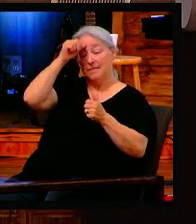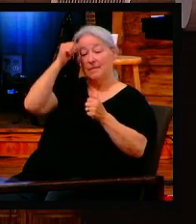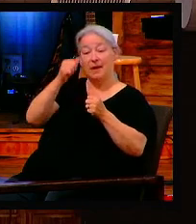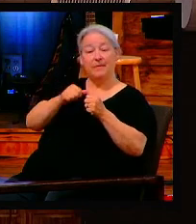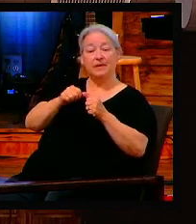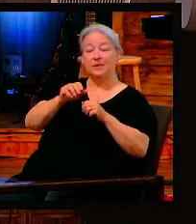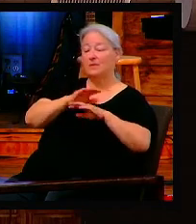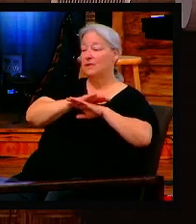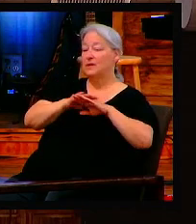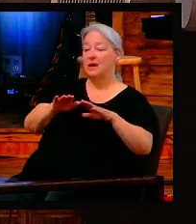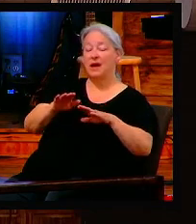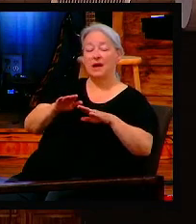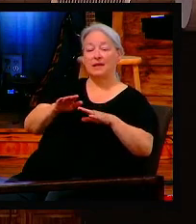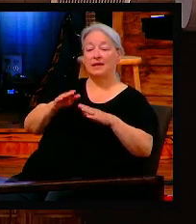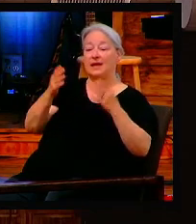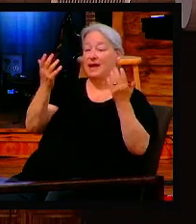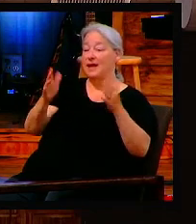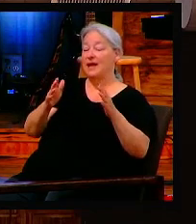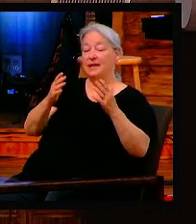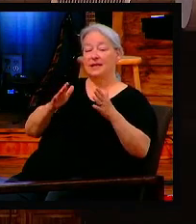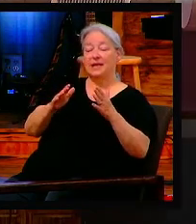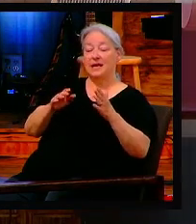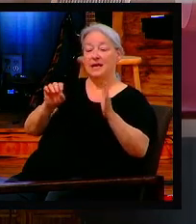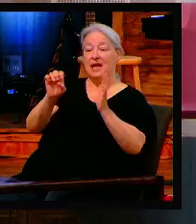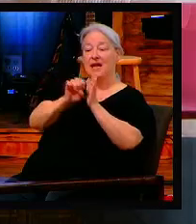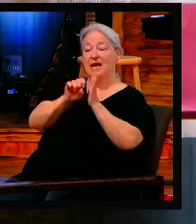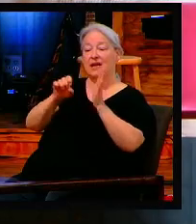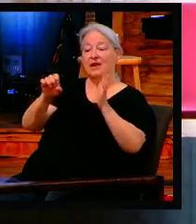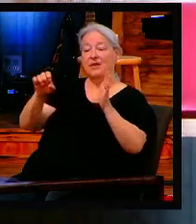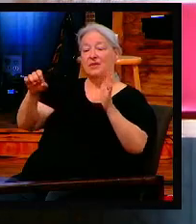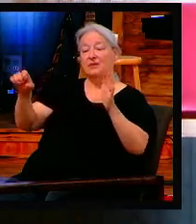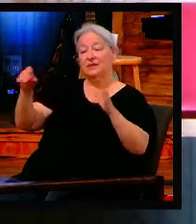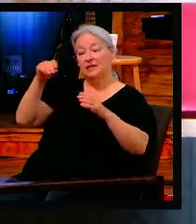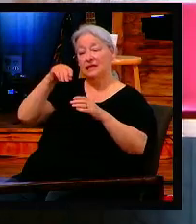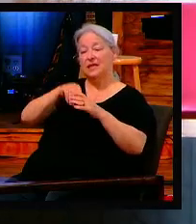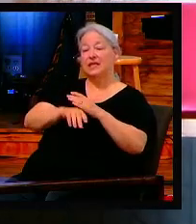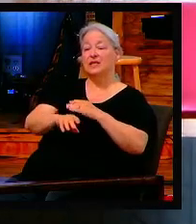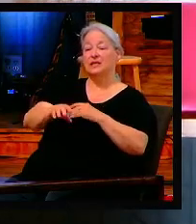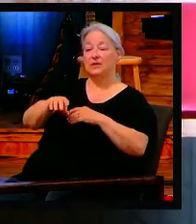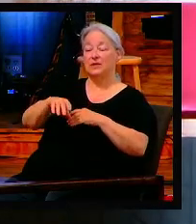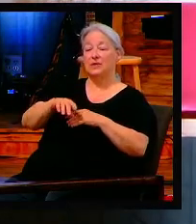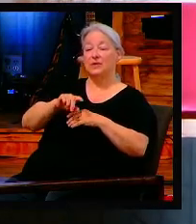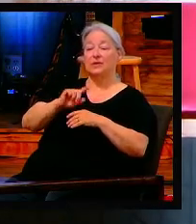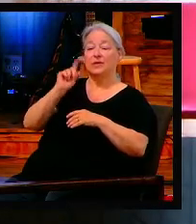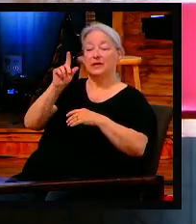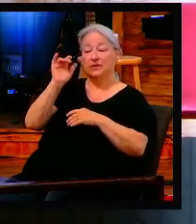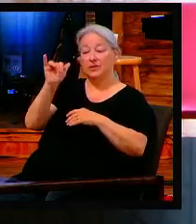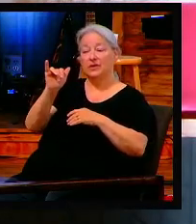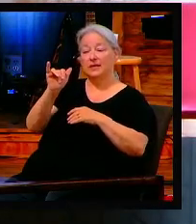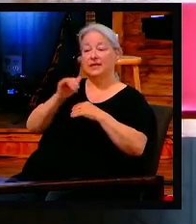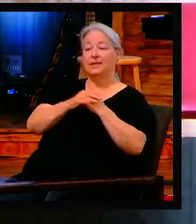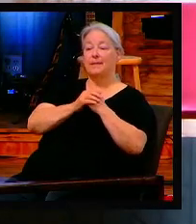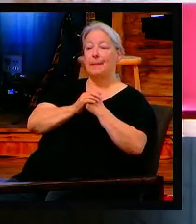into eternity. Amen. Again, a service for Christ. And this is where the Lord stopped me.